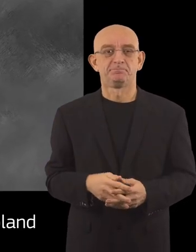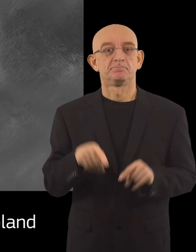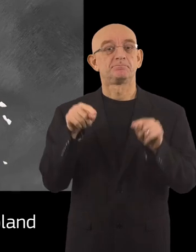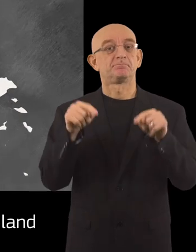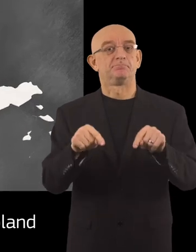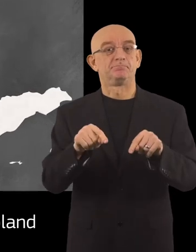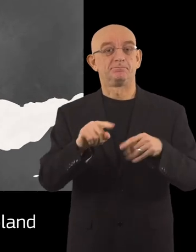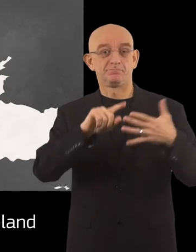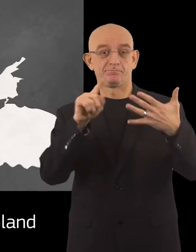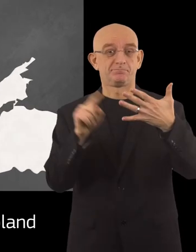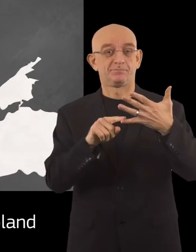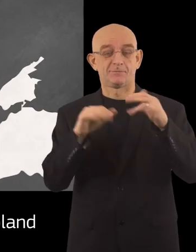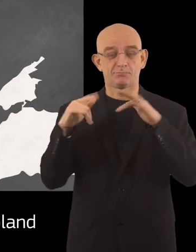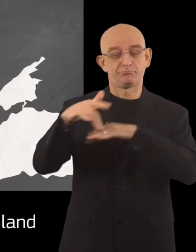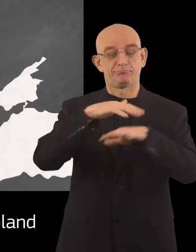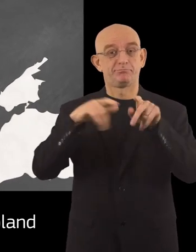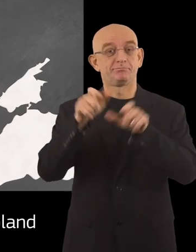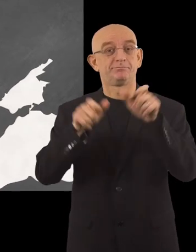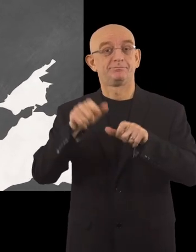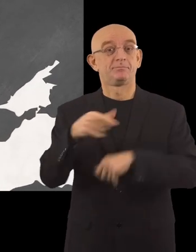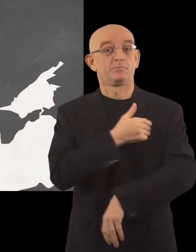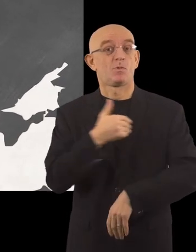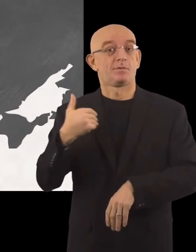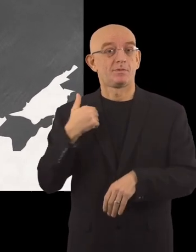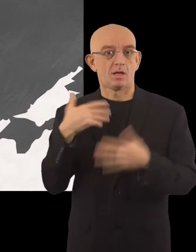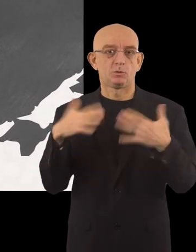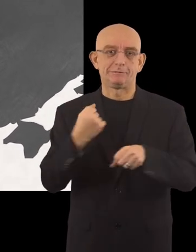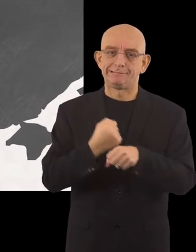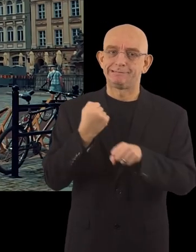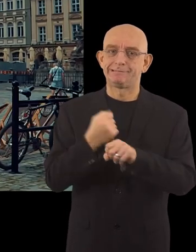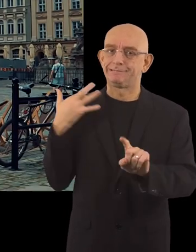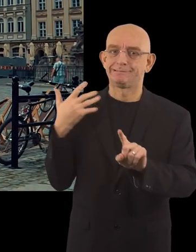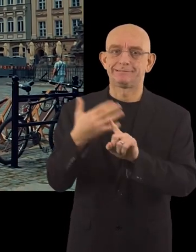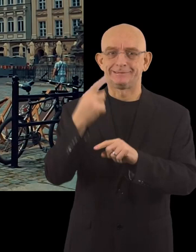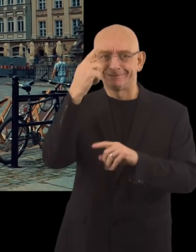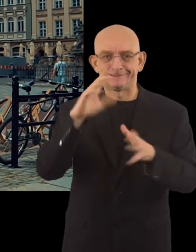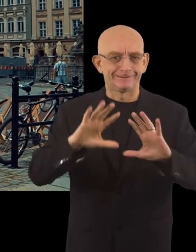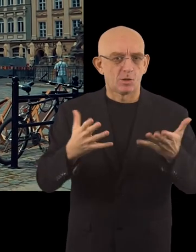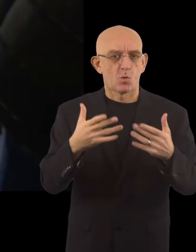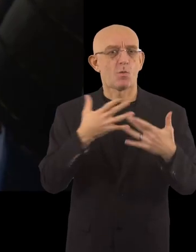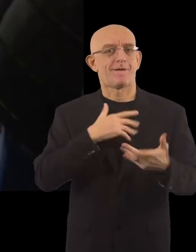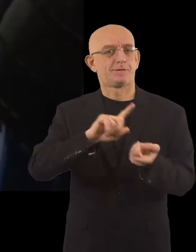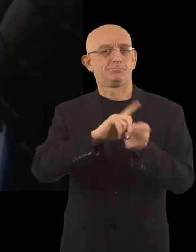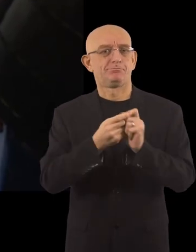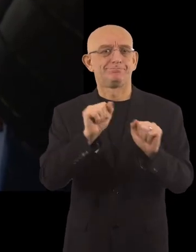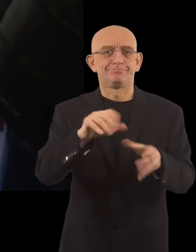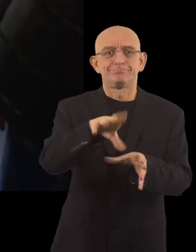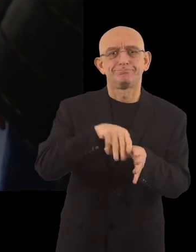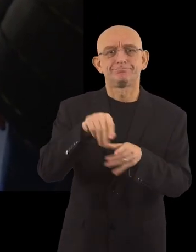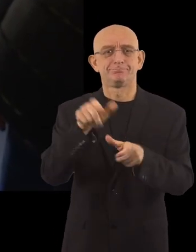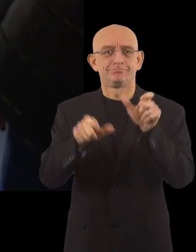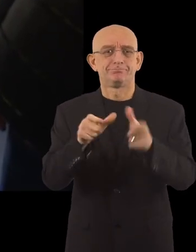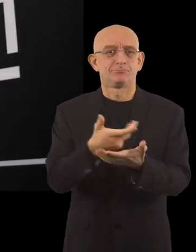Poznań, the fifth most populated city in Poland, has worked hard in recent years to make itself a more inclusive place for everyone.